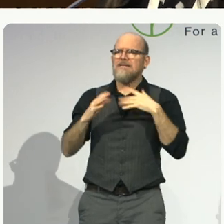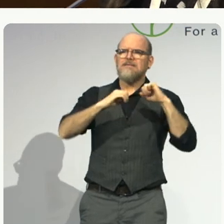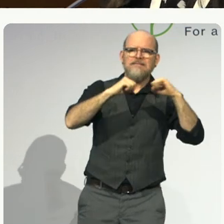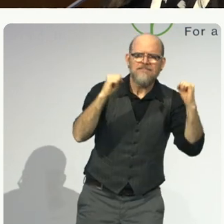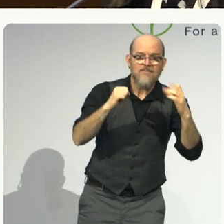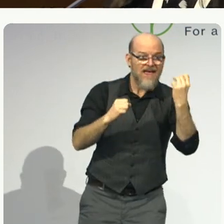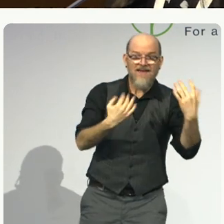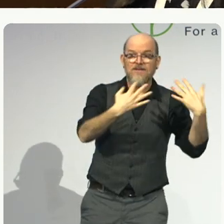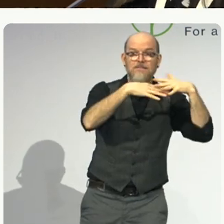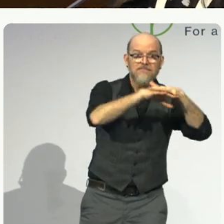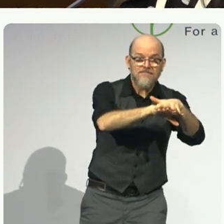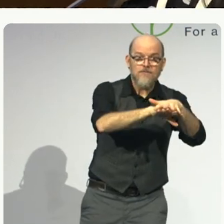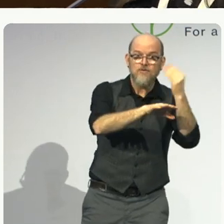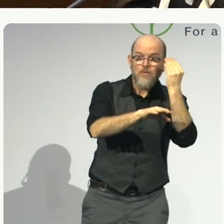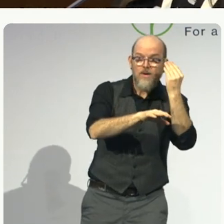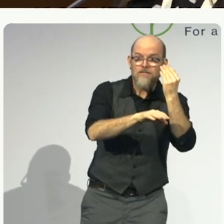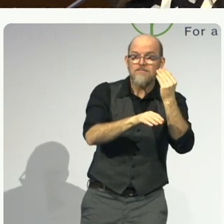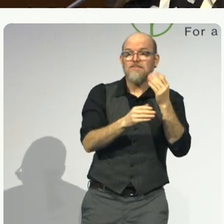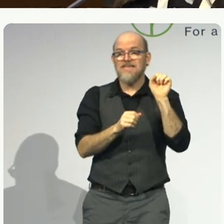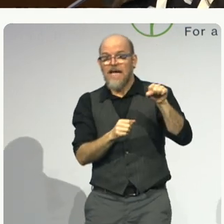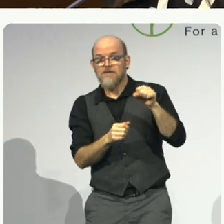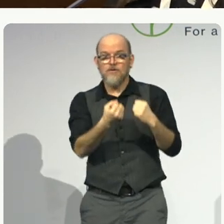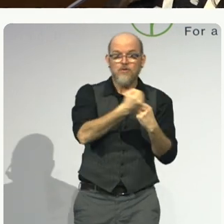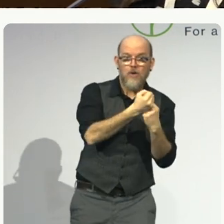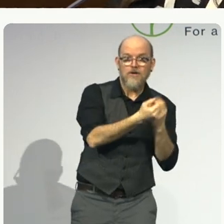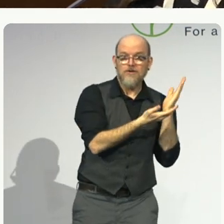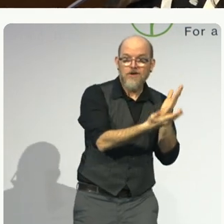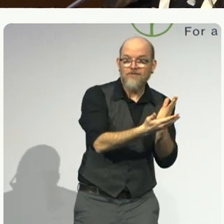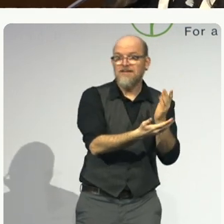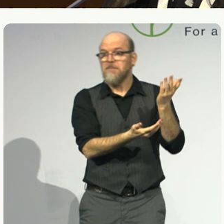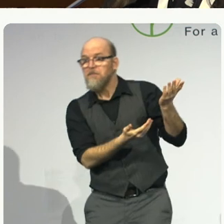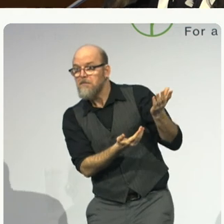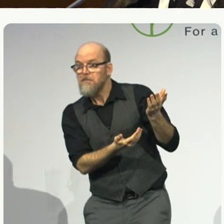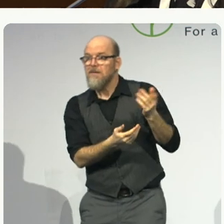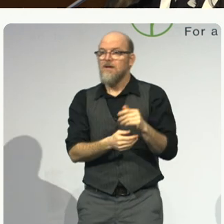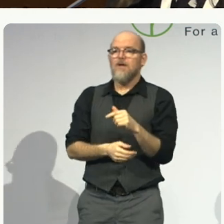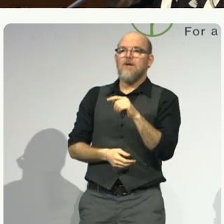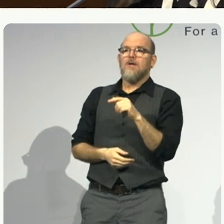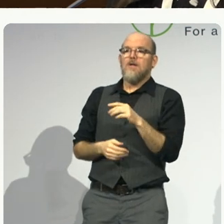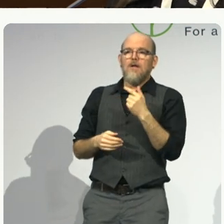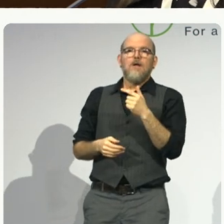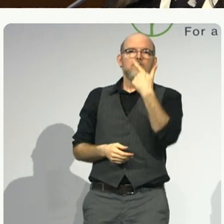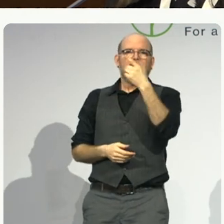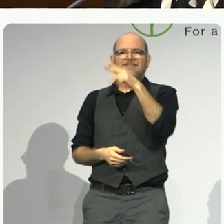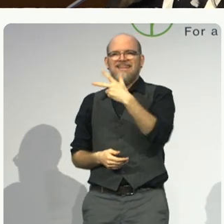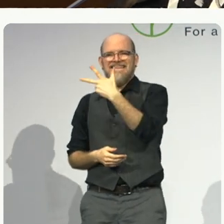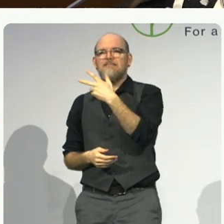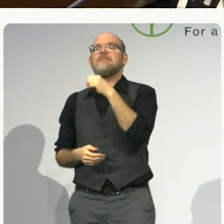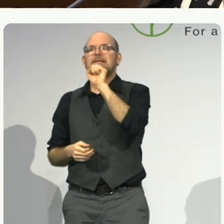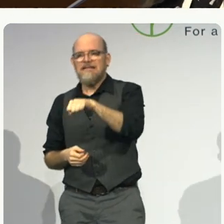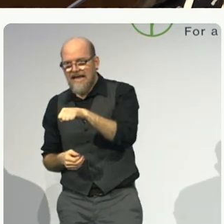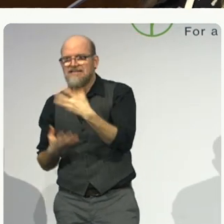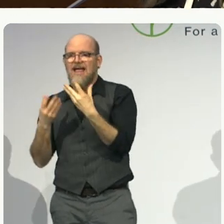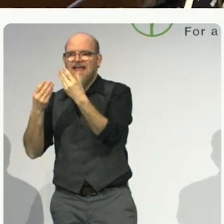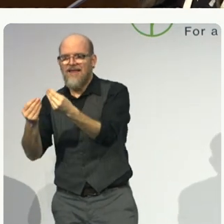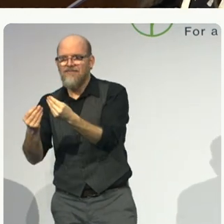two-thirds of countries do this for at least some children with disabilities. Crucial start,